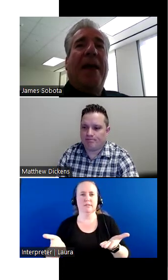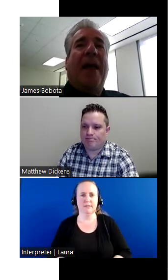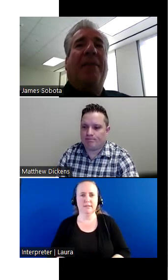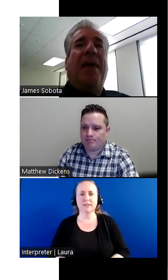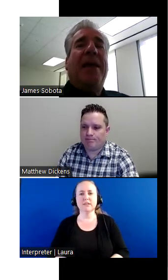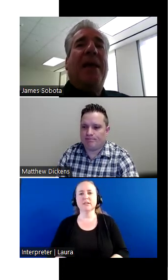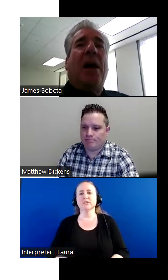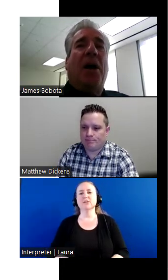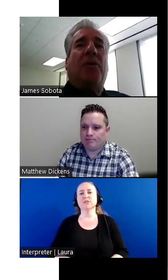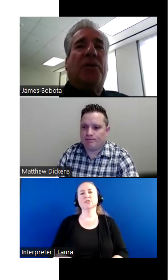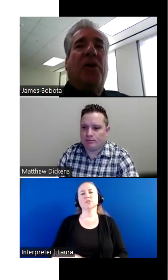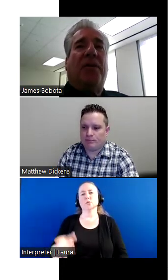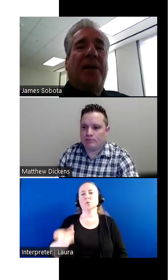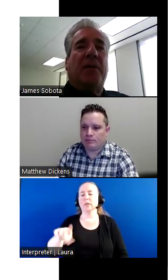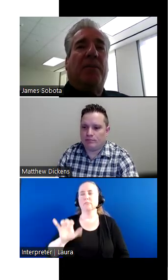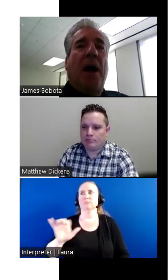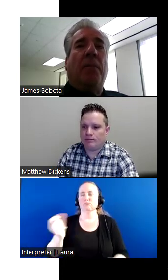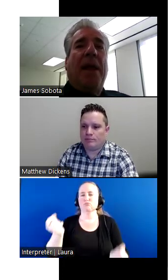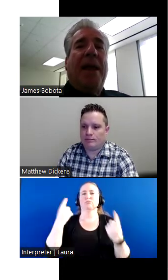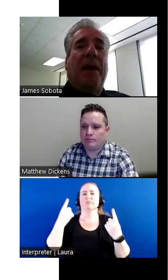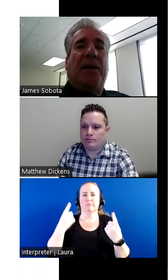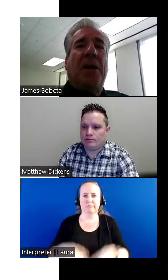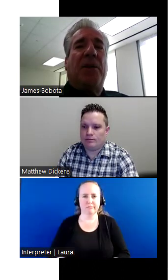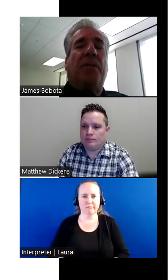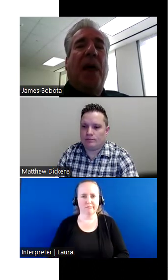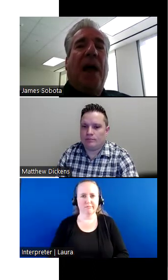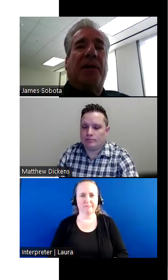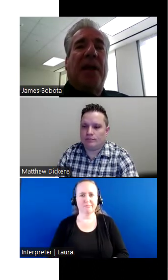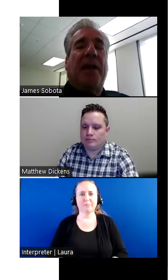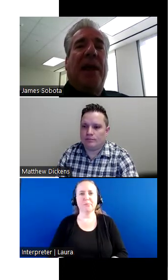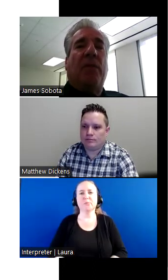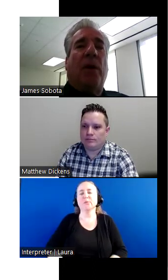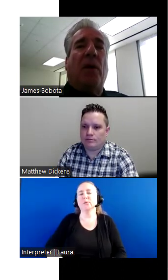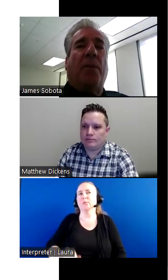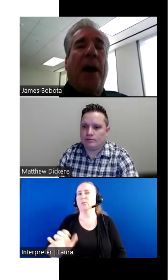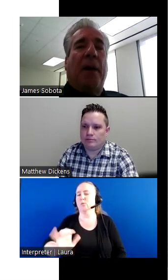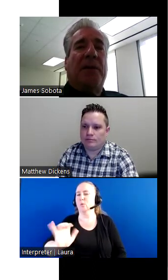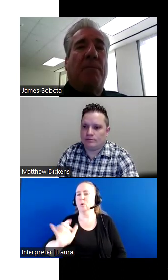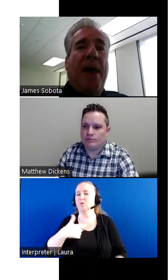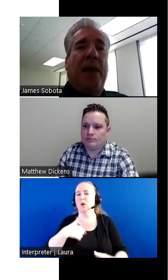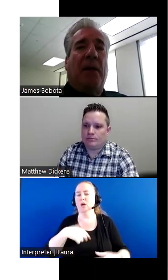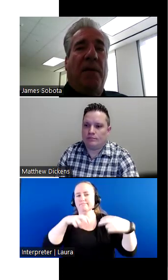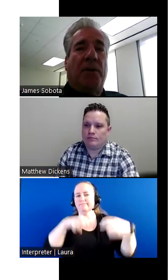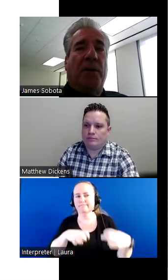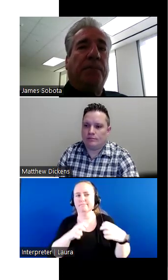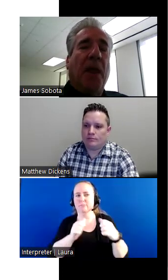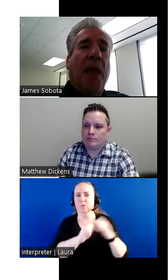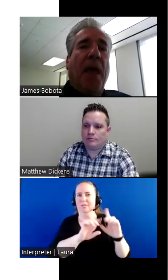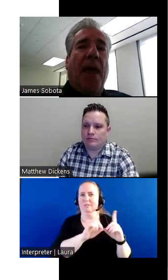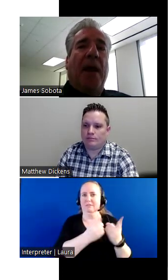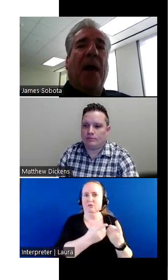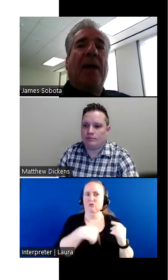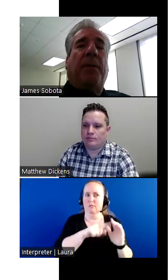they, they understood this. Now, in addition, I sat down with our policymaking division